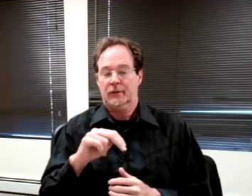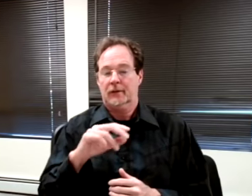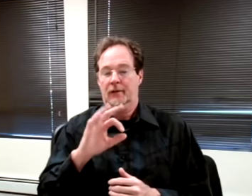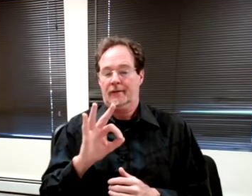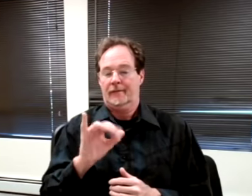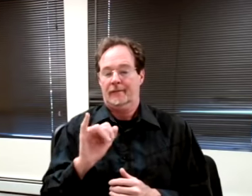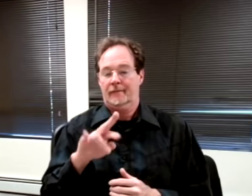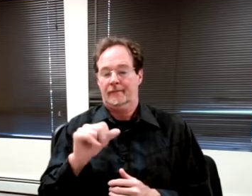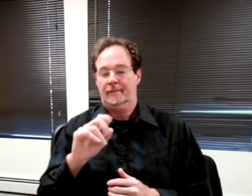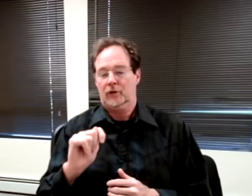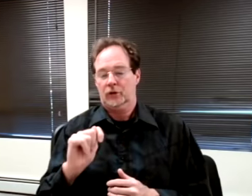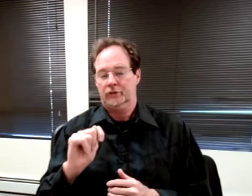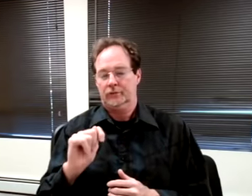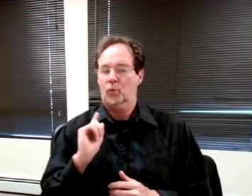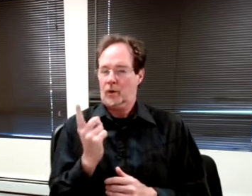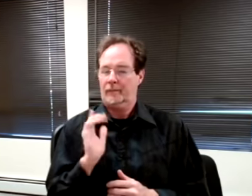Generally,